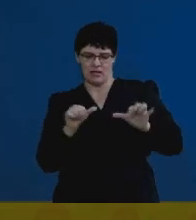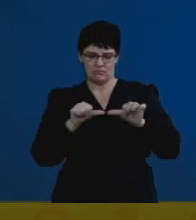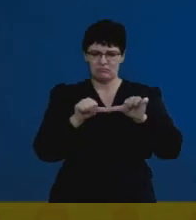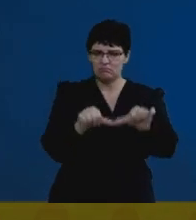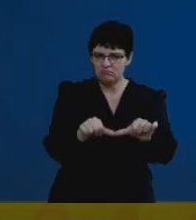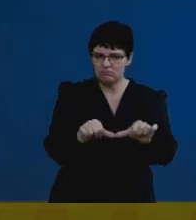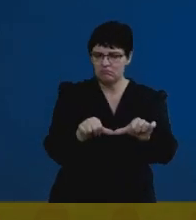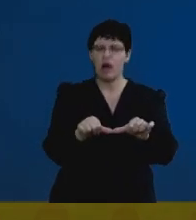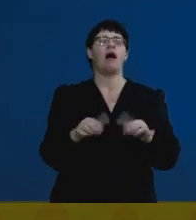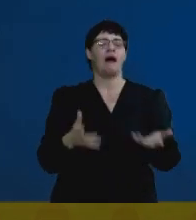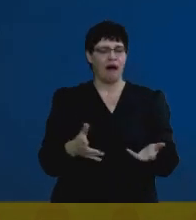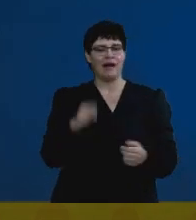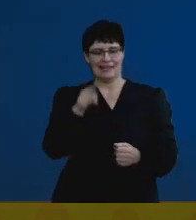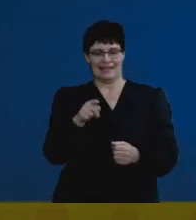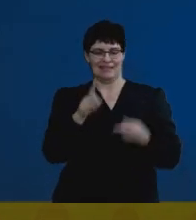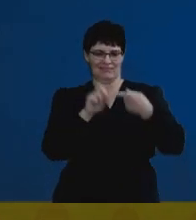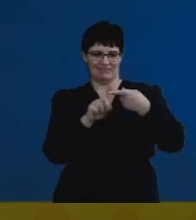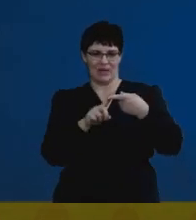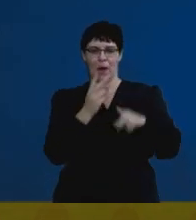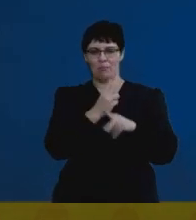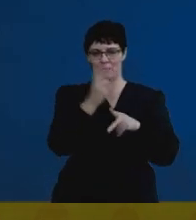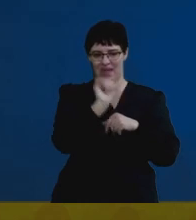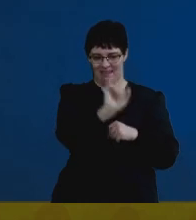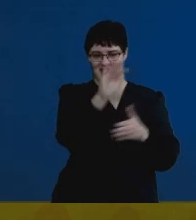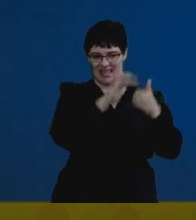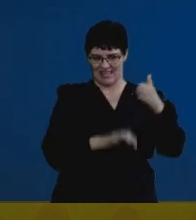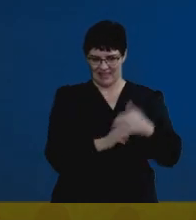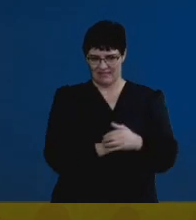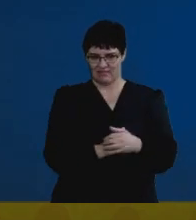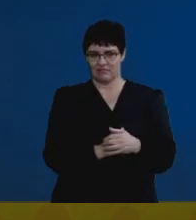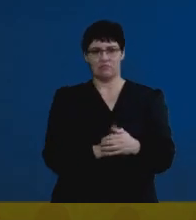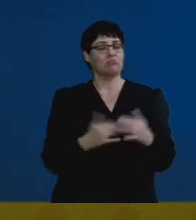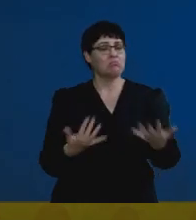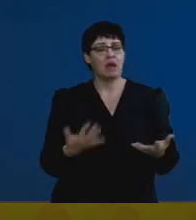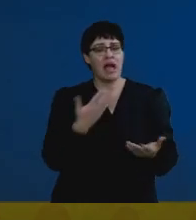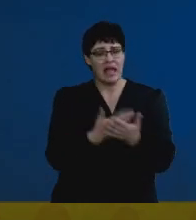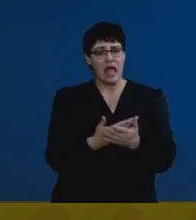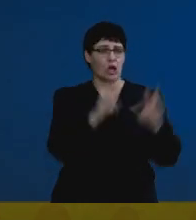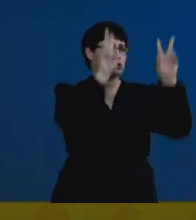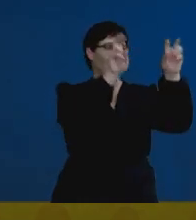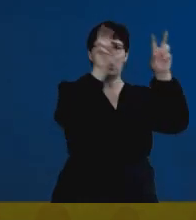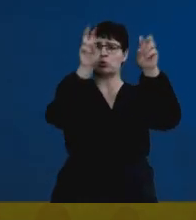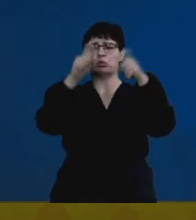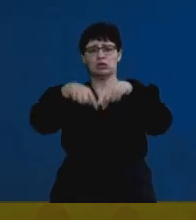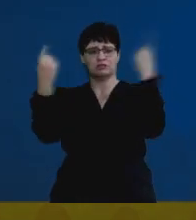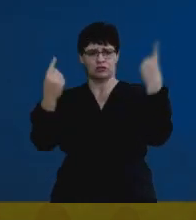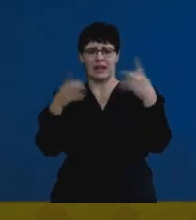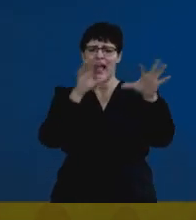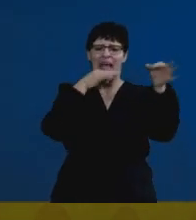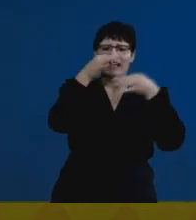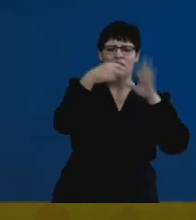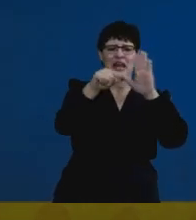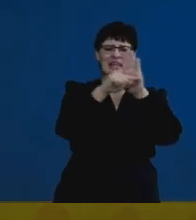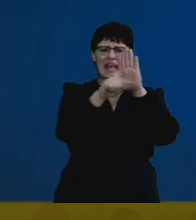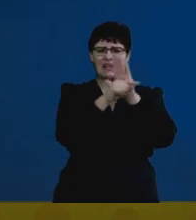equilibrium, that's one way in terms of preparing for that essay. You can do that for different topics. So, explain the negative